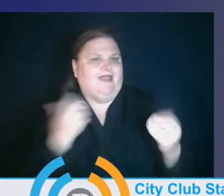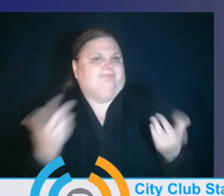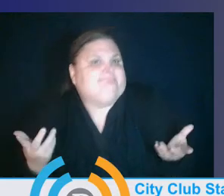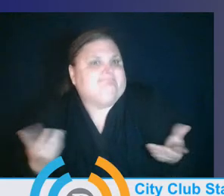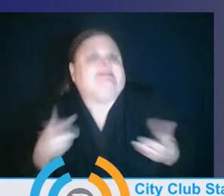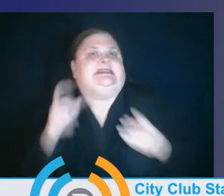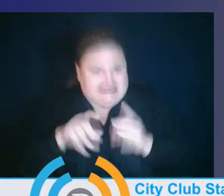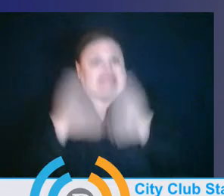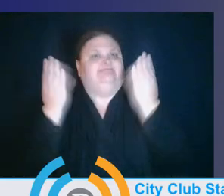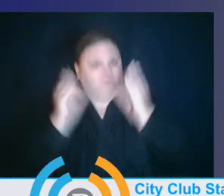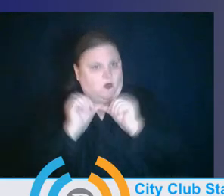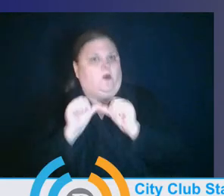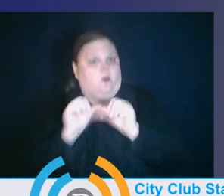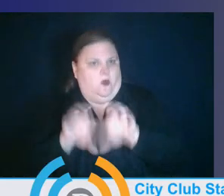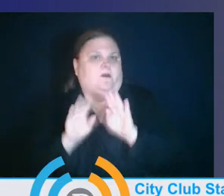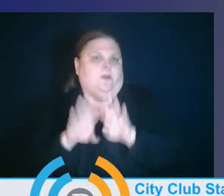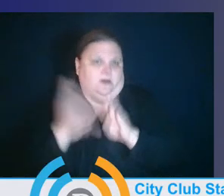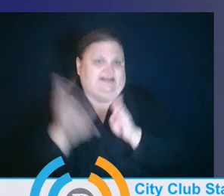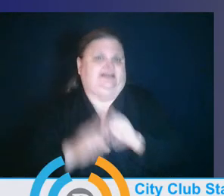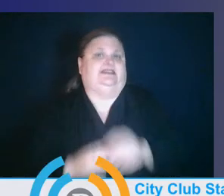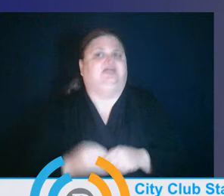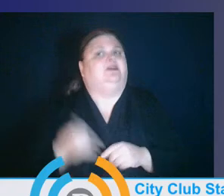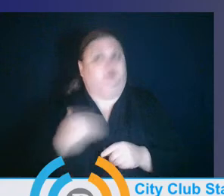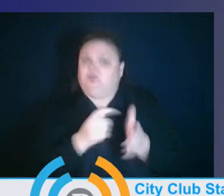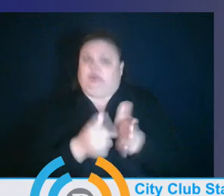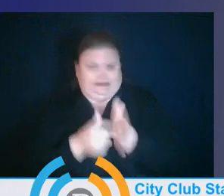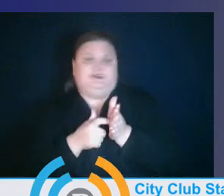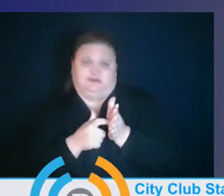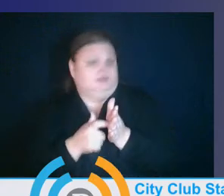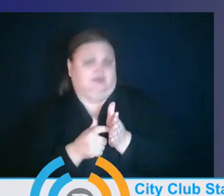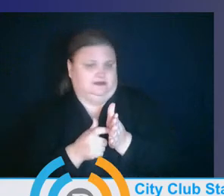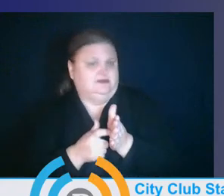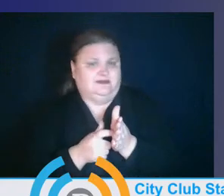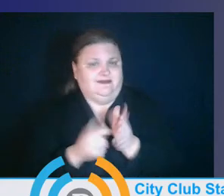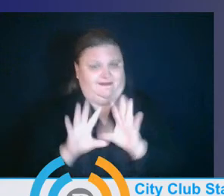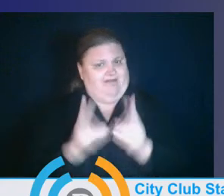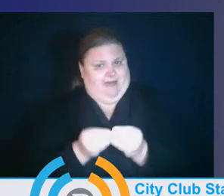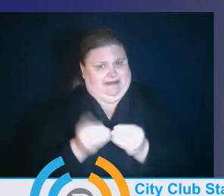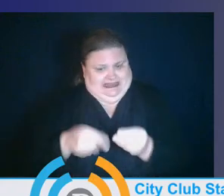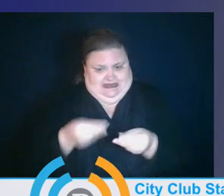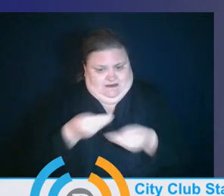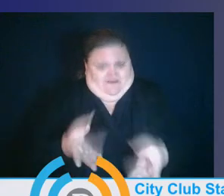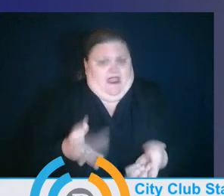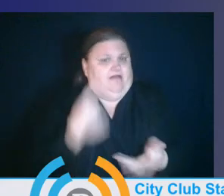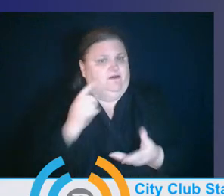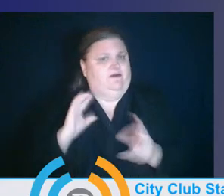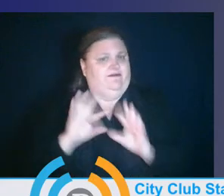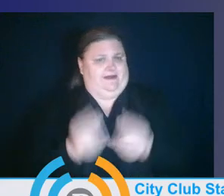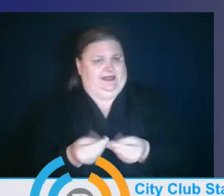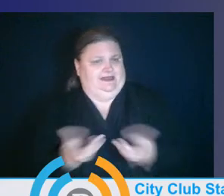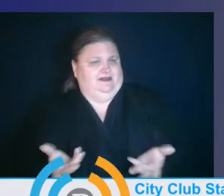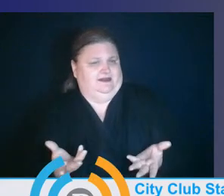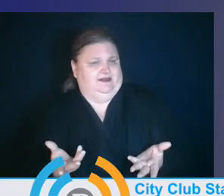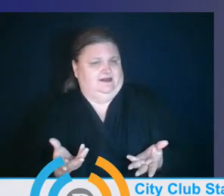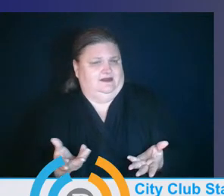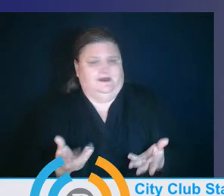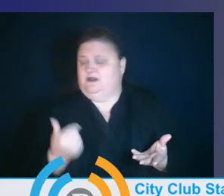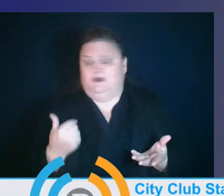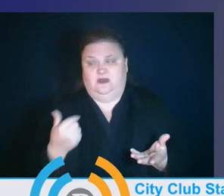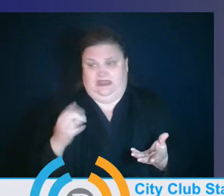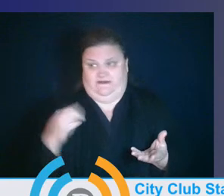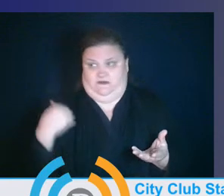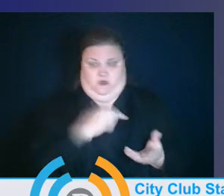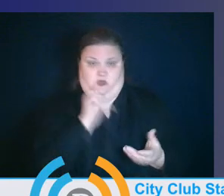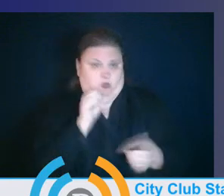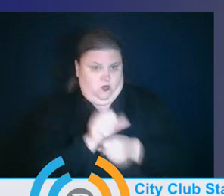also heard we're essential. We need to keep doing this for our families. What will our families do of essential workers when we don't work, others